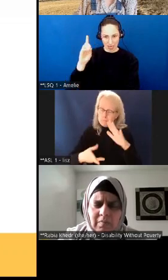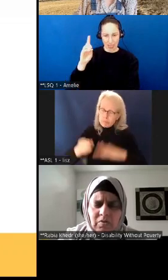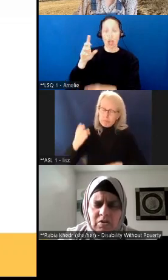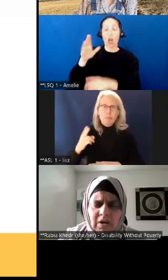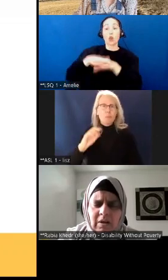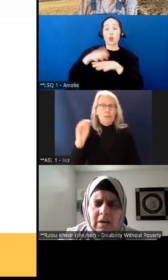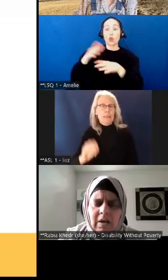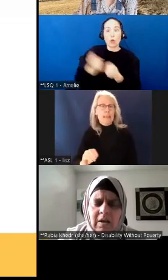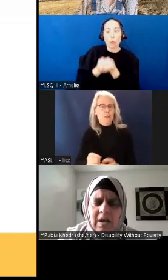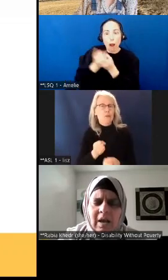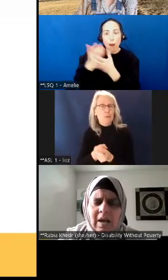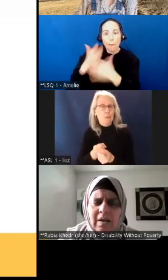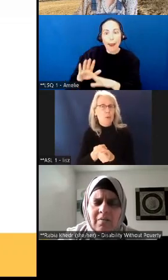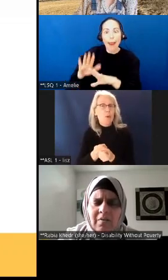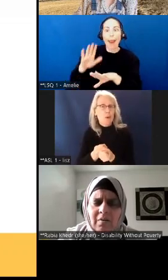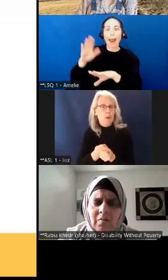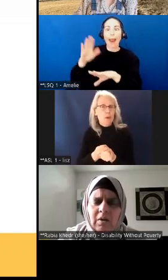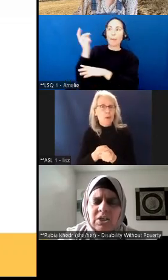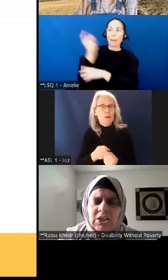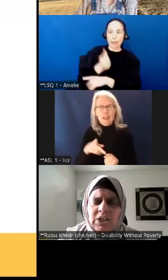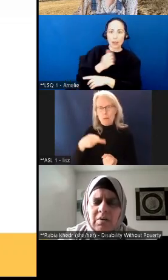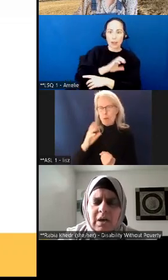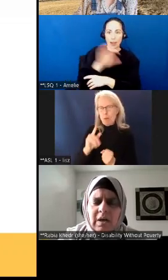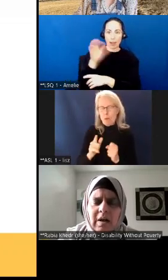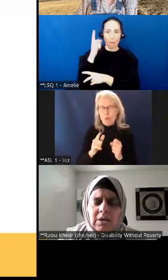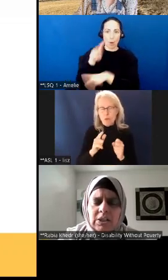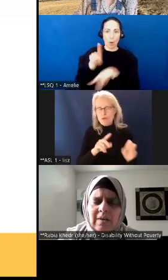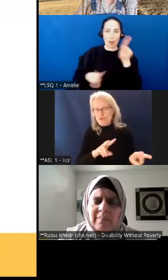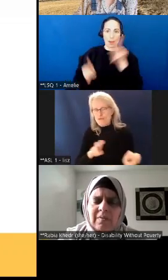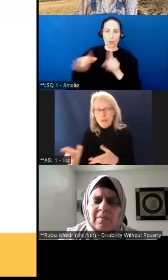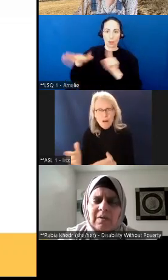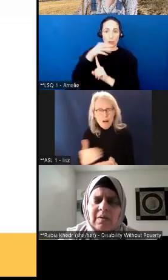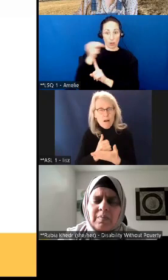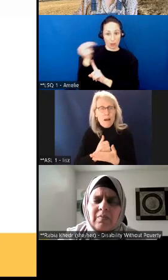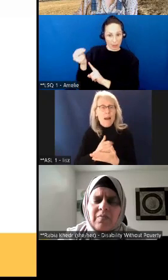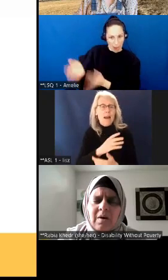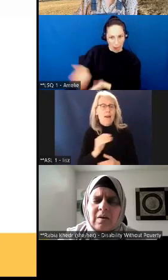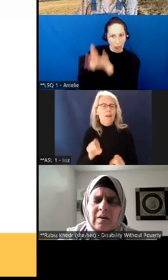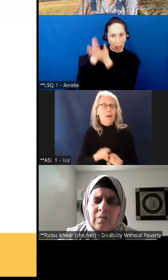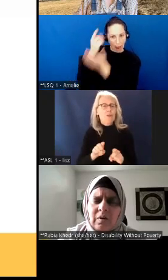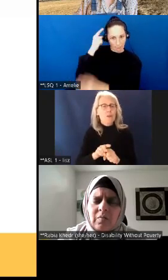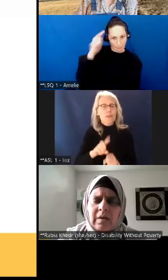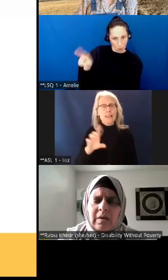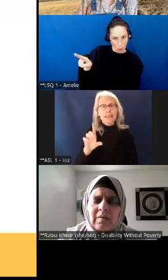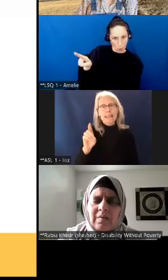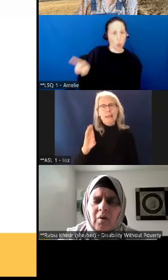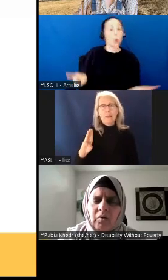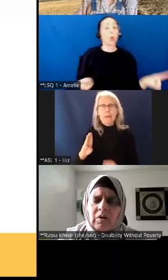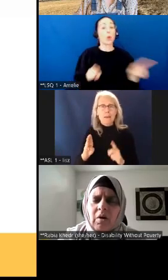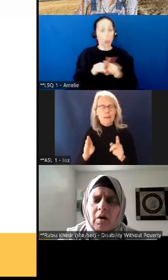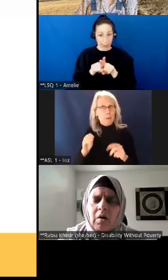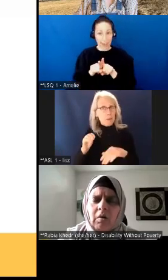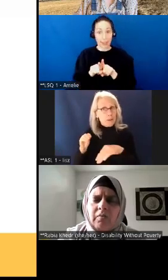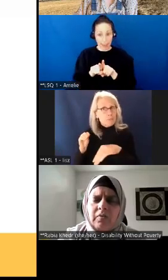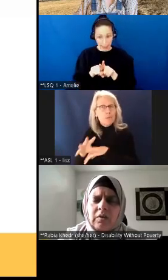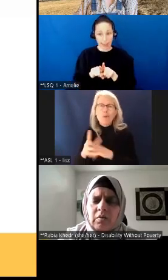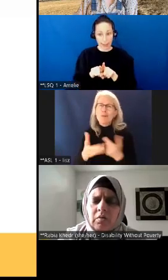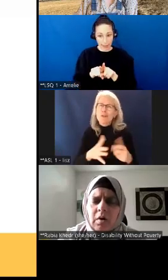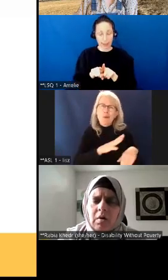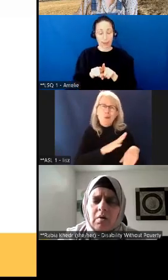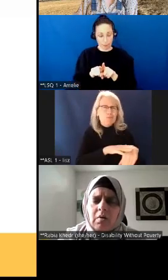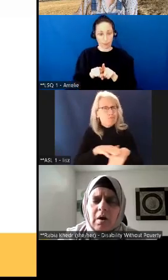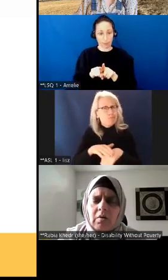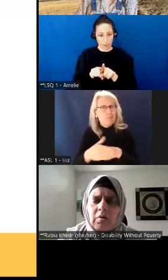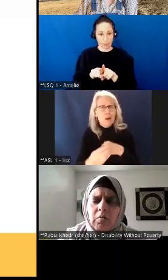with commissioning. And we are sharing our Shape the CDB findings, where we consulted all of